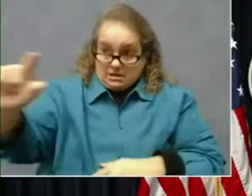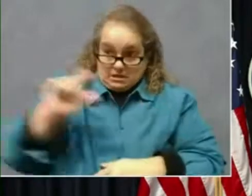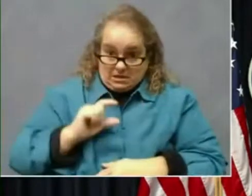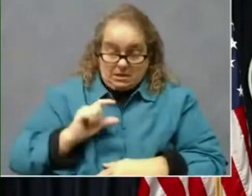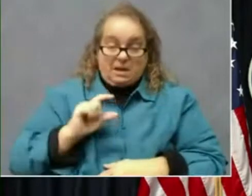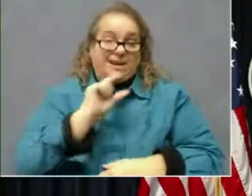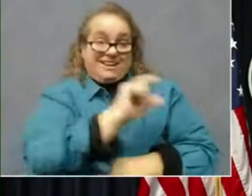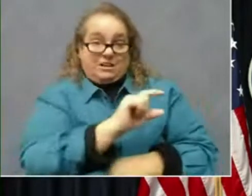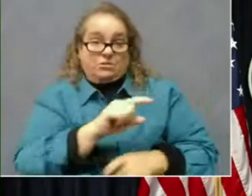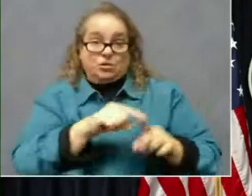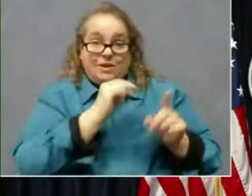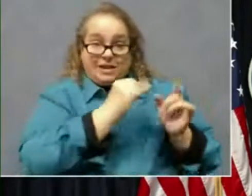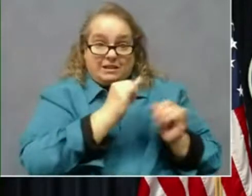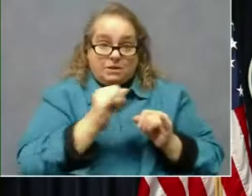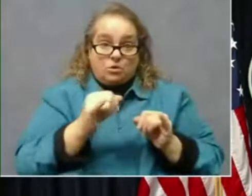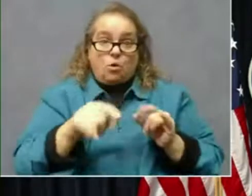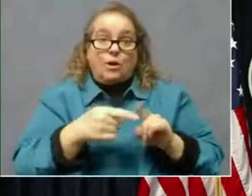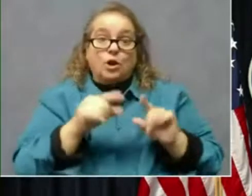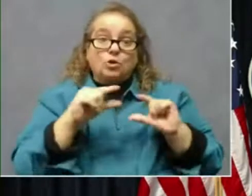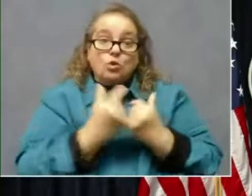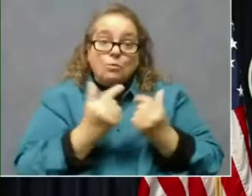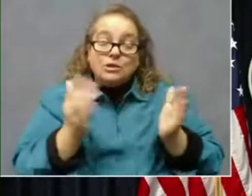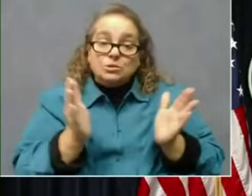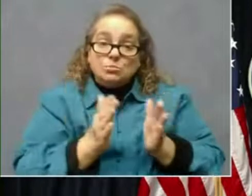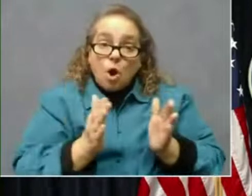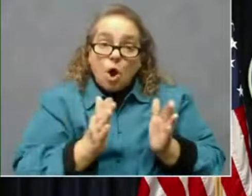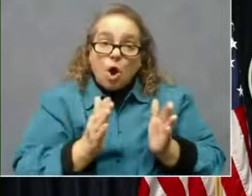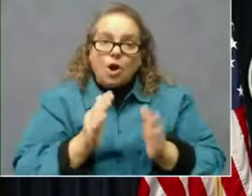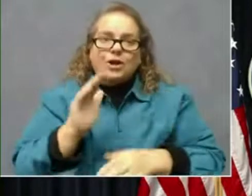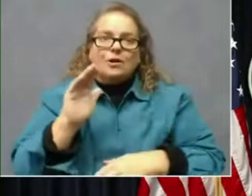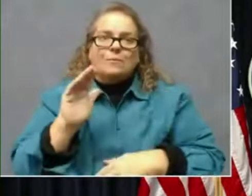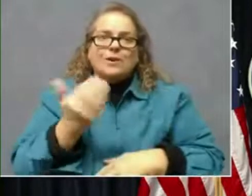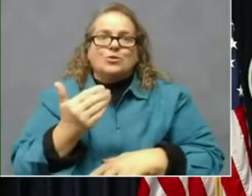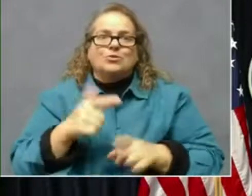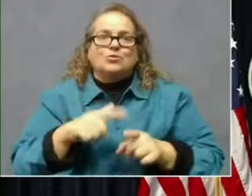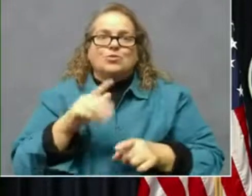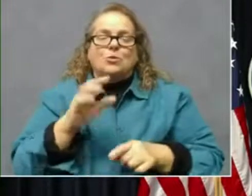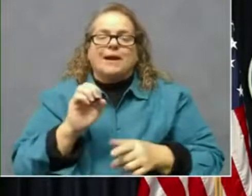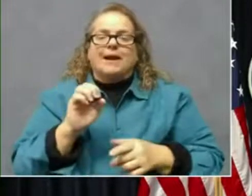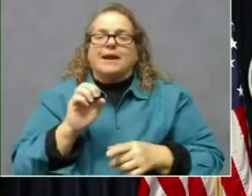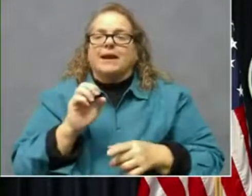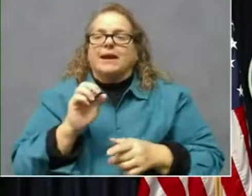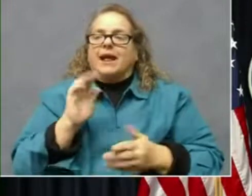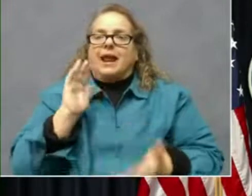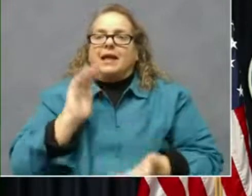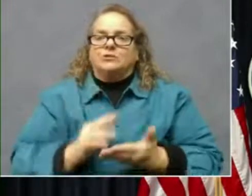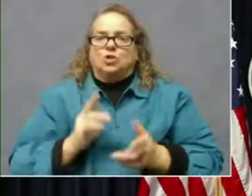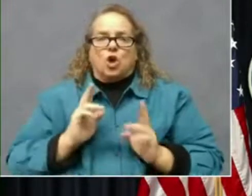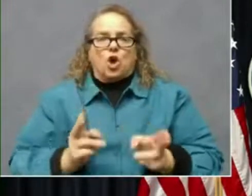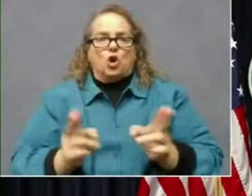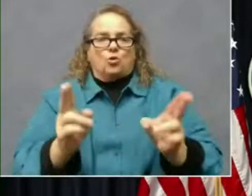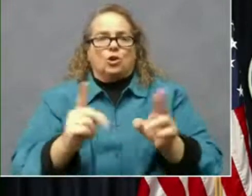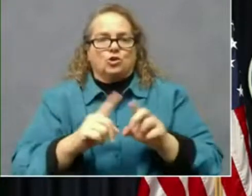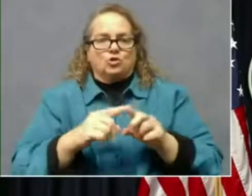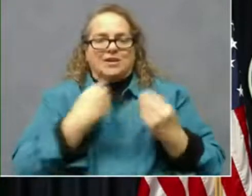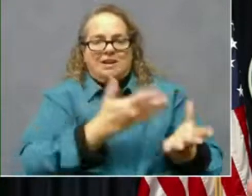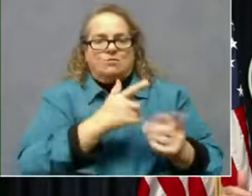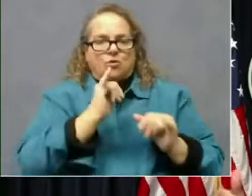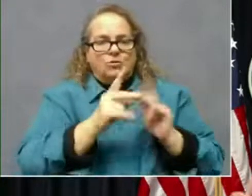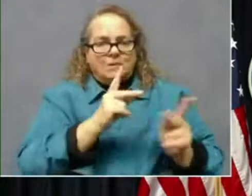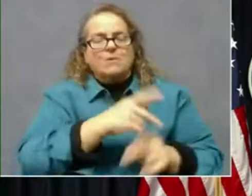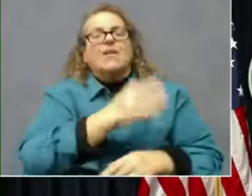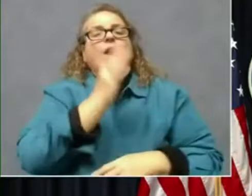when the group is smaller, there appears to be less urgency to get it out to those individuals because you know that they're going to get one